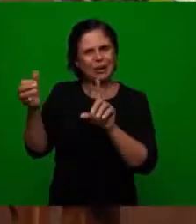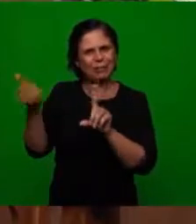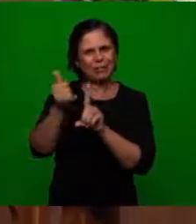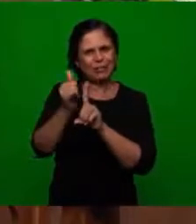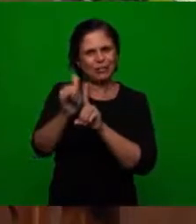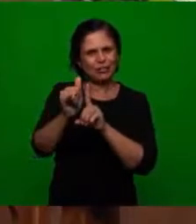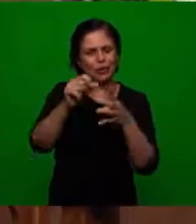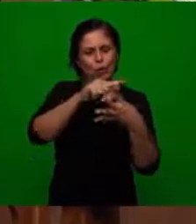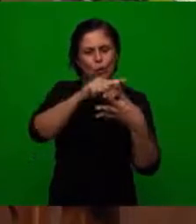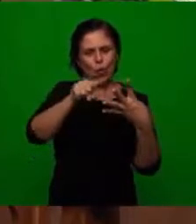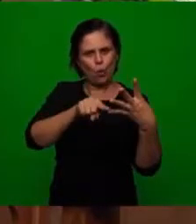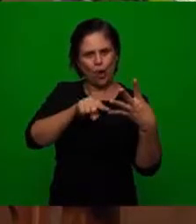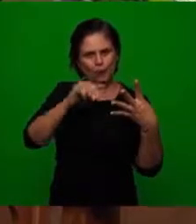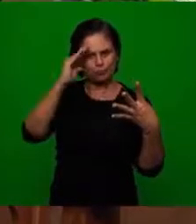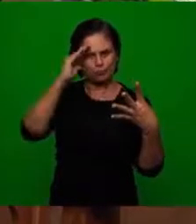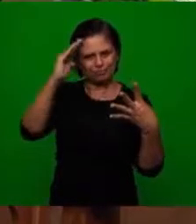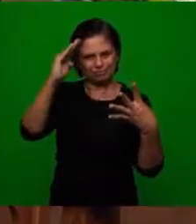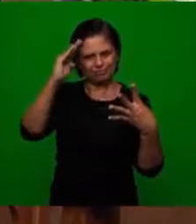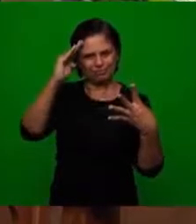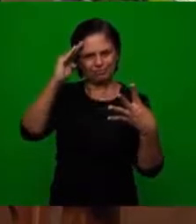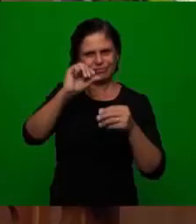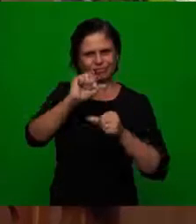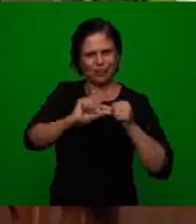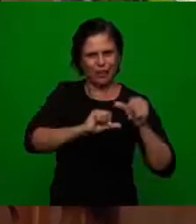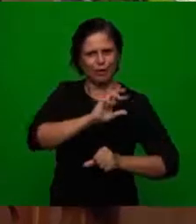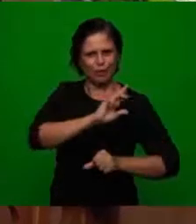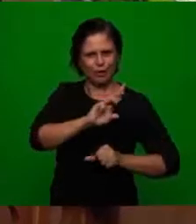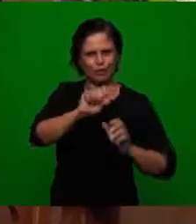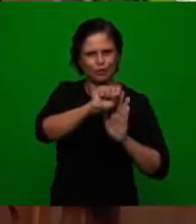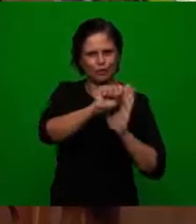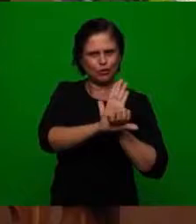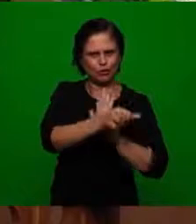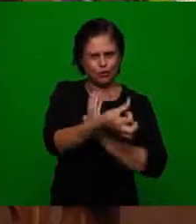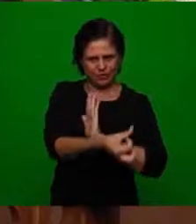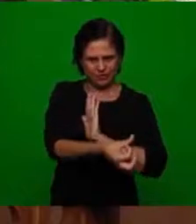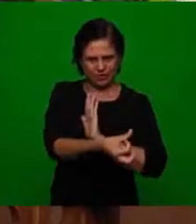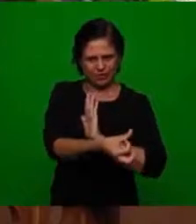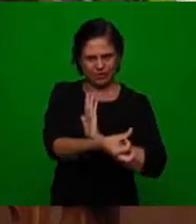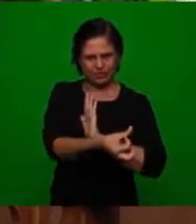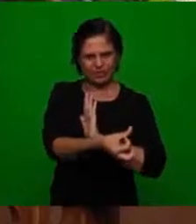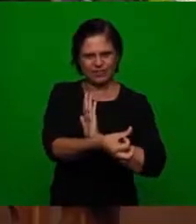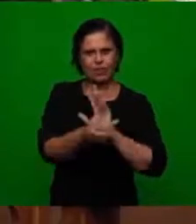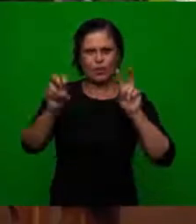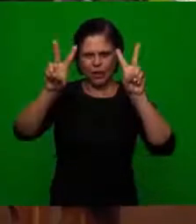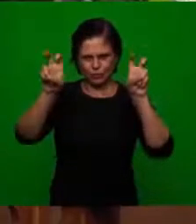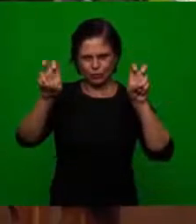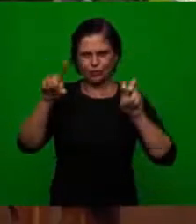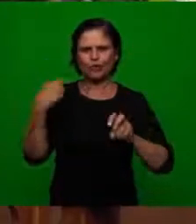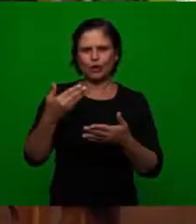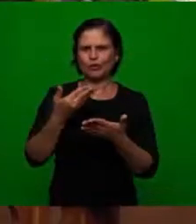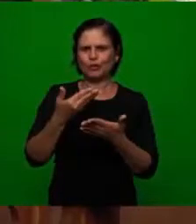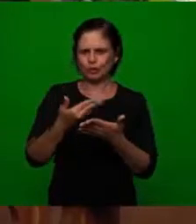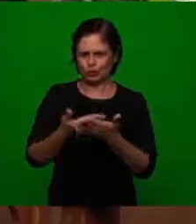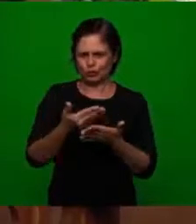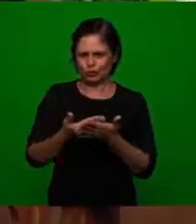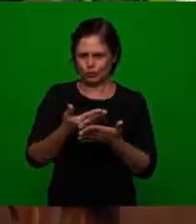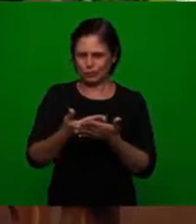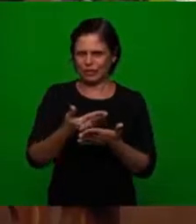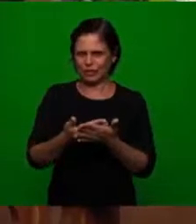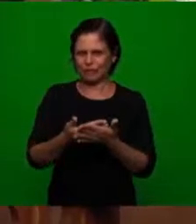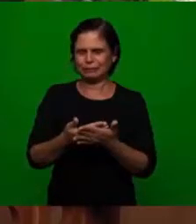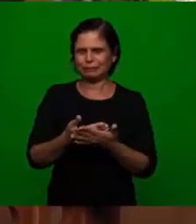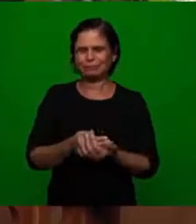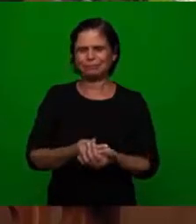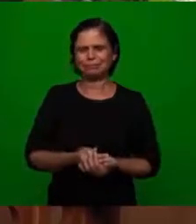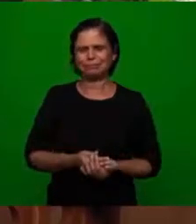prophetically to the four principles of the religious reformation so this topic is going to be approached